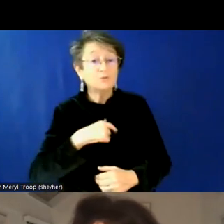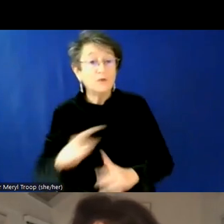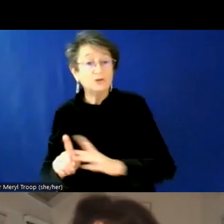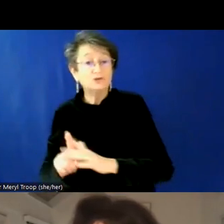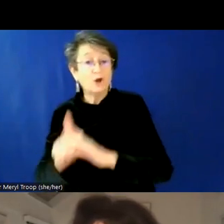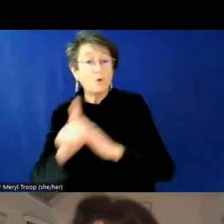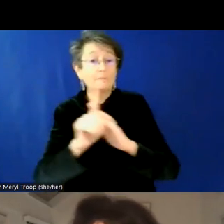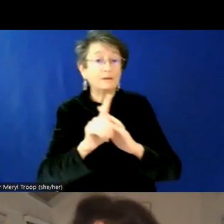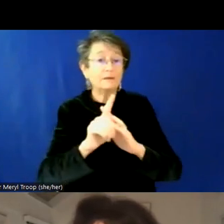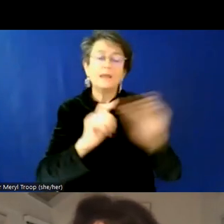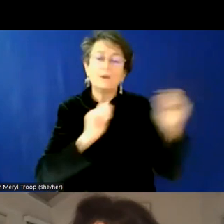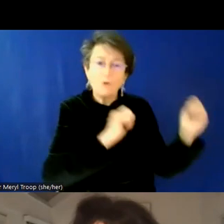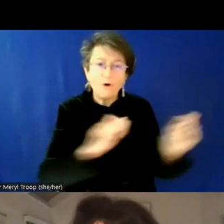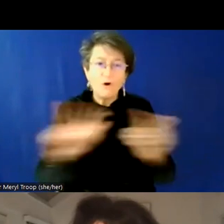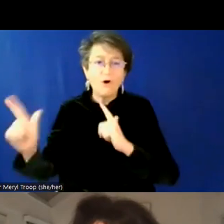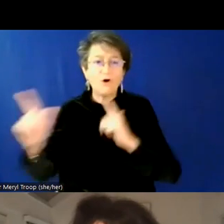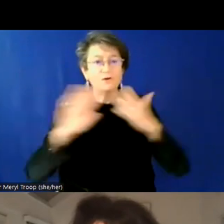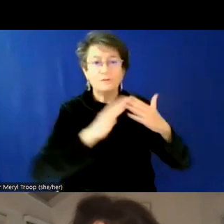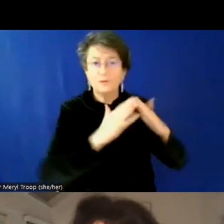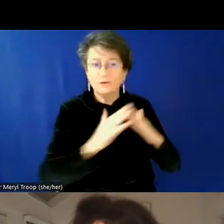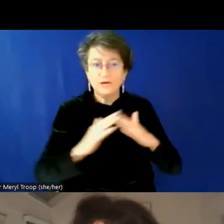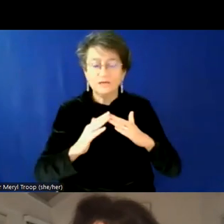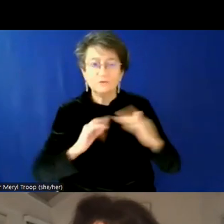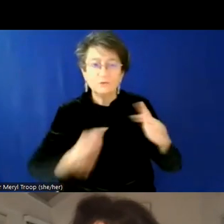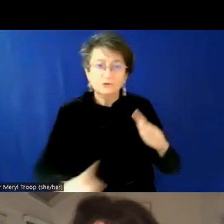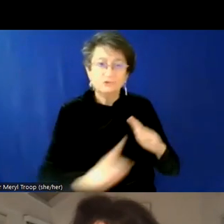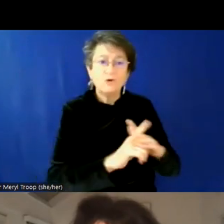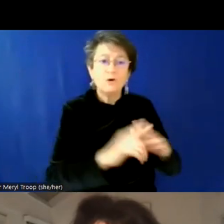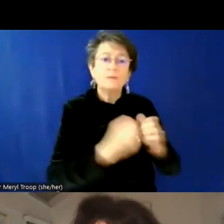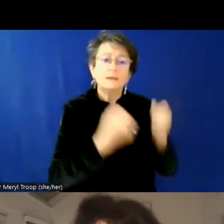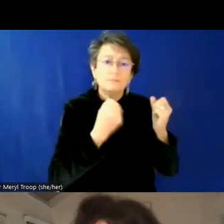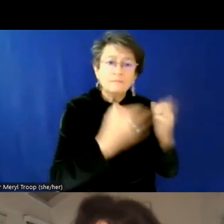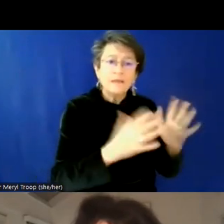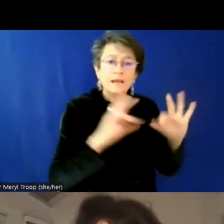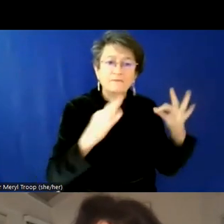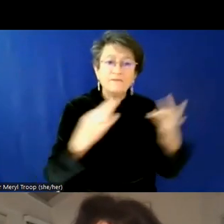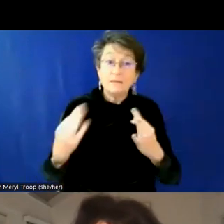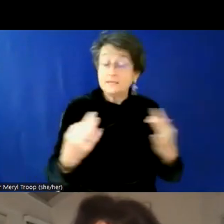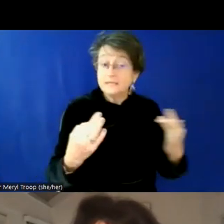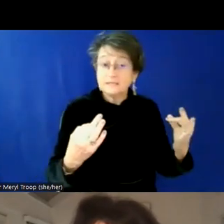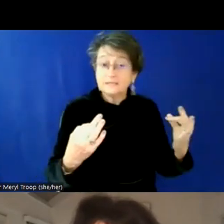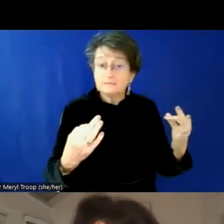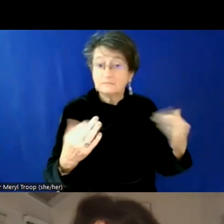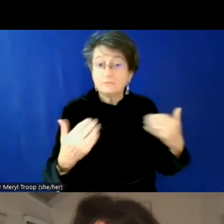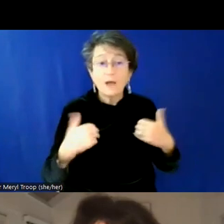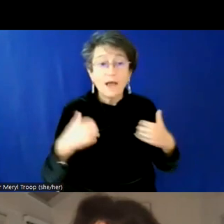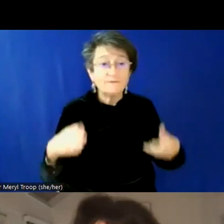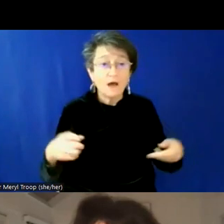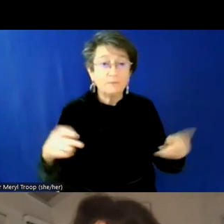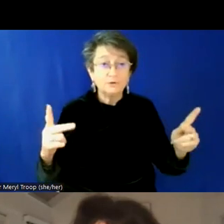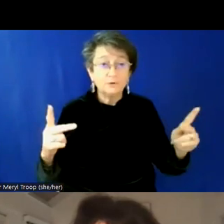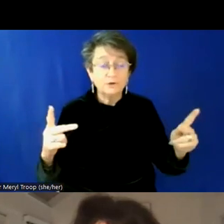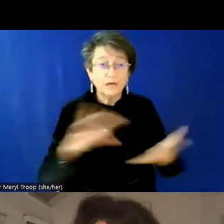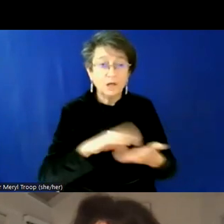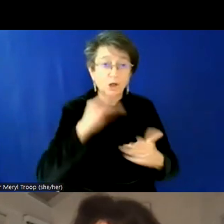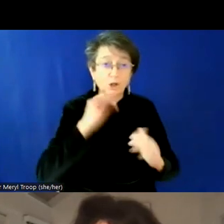community and because we show up in so many families, uh, there's an opportunity in learning to support trans people,